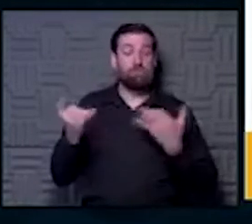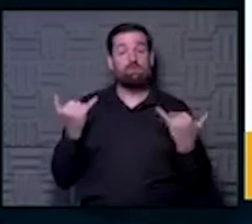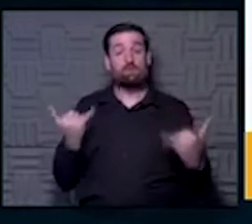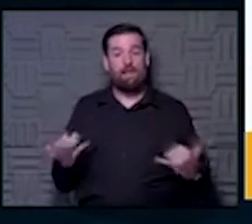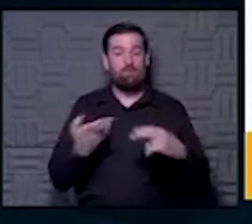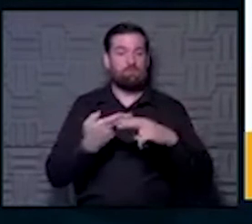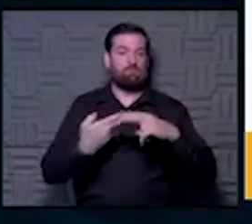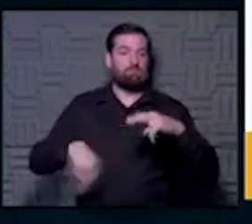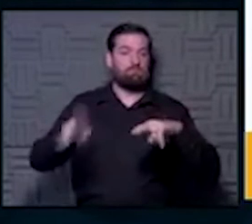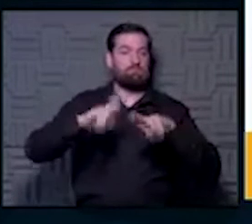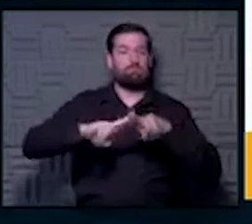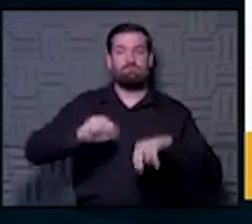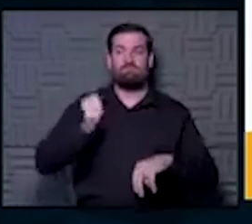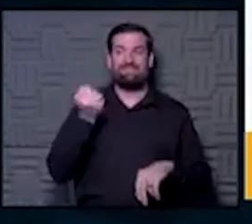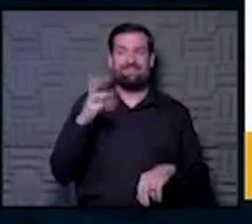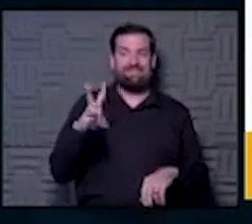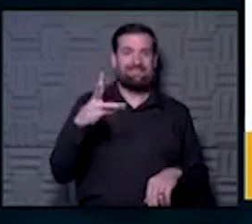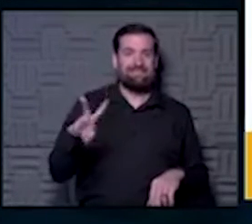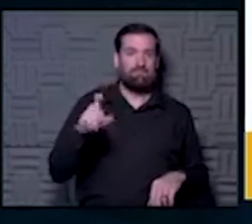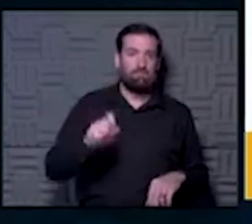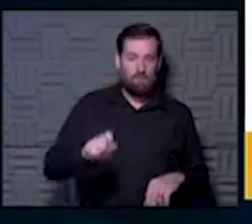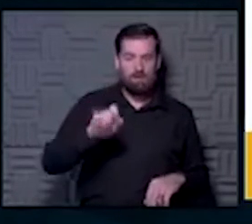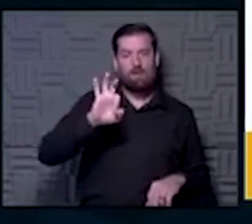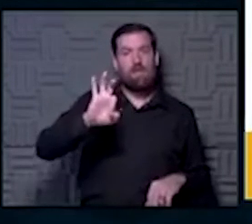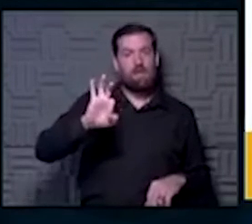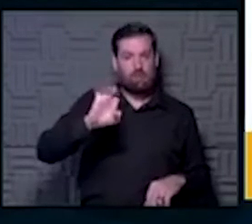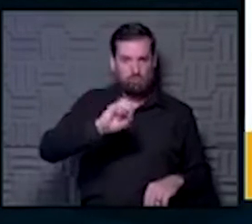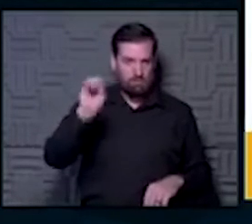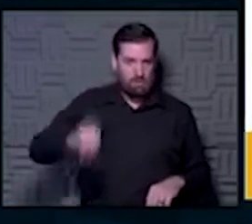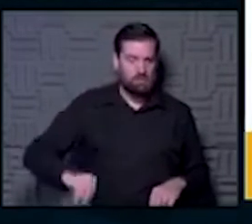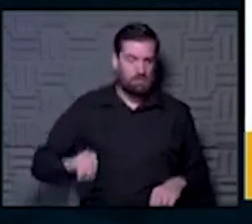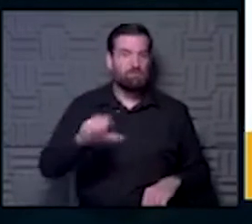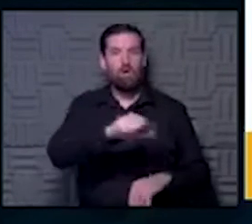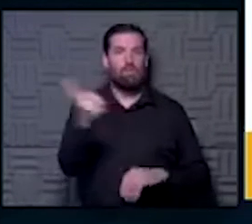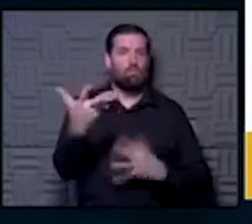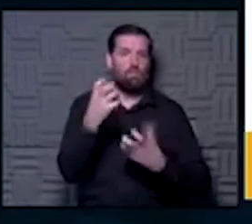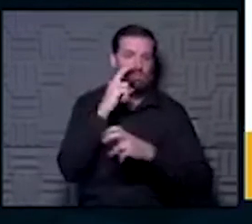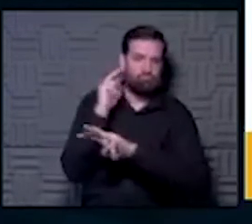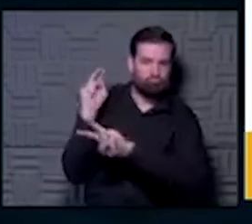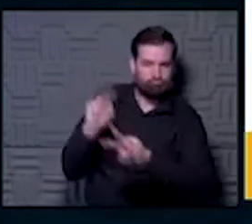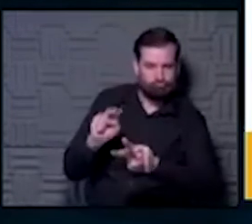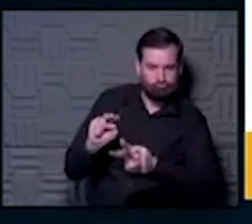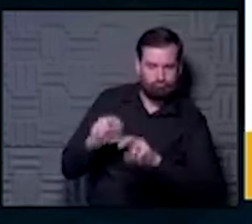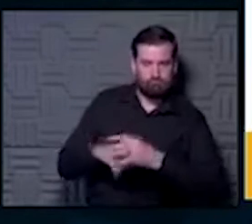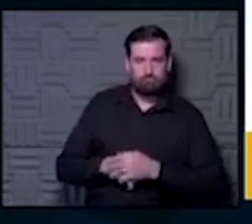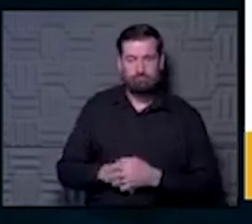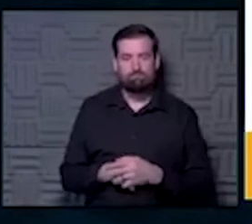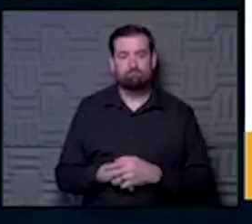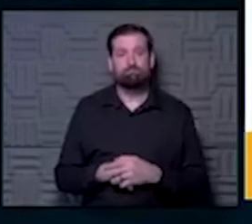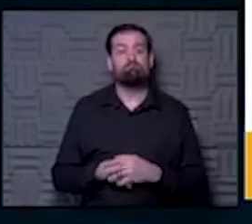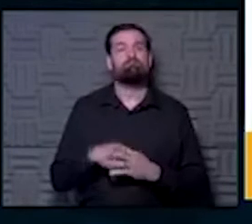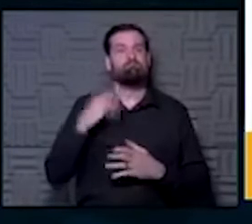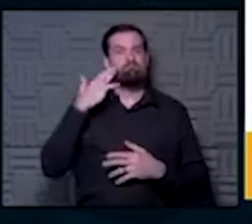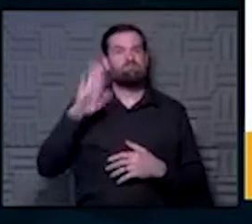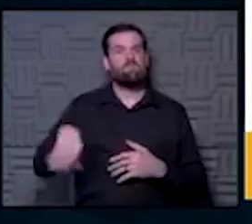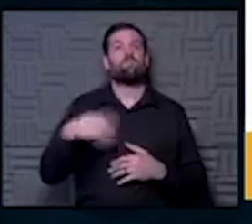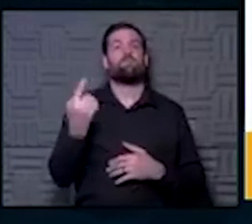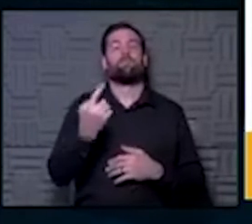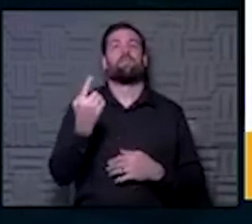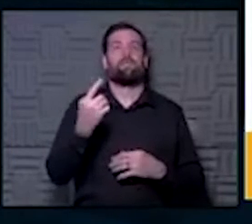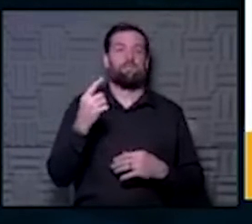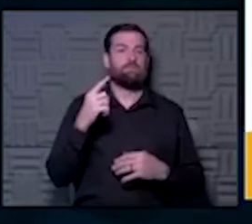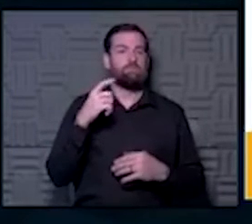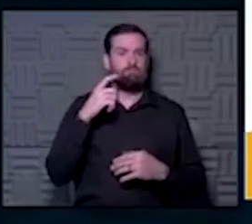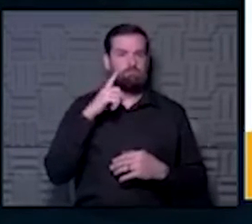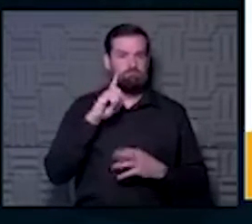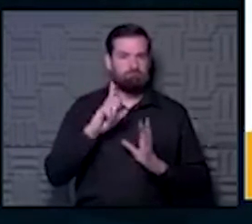gone up a little bit. We're at 16.9% now. So that's another thing we want to keep an eye on. And I know something that has come up in